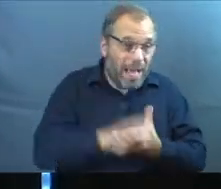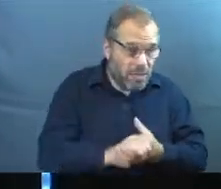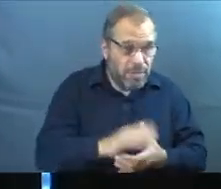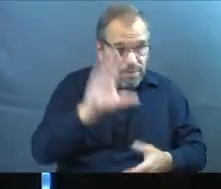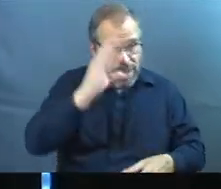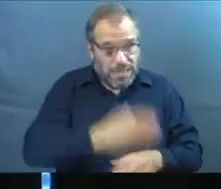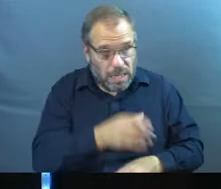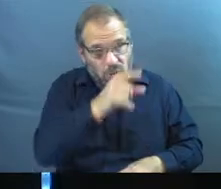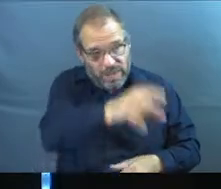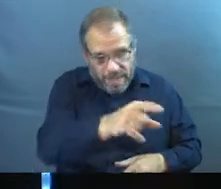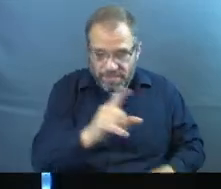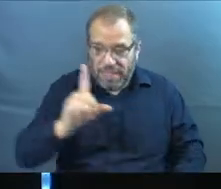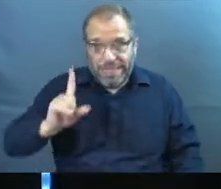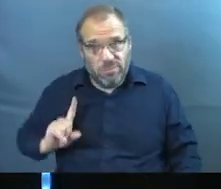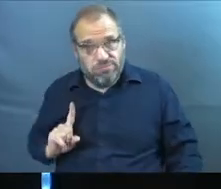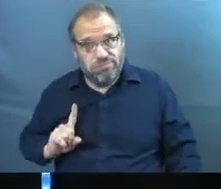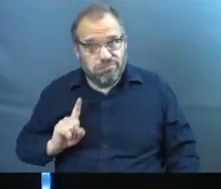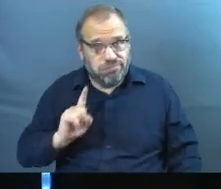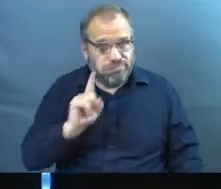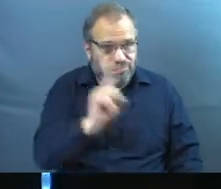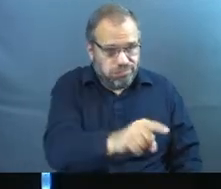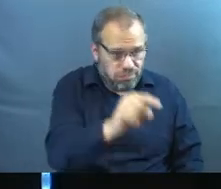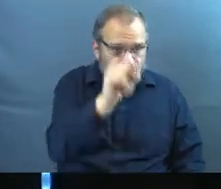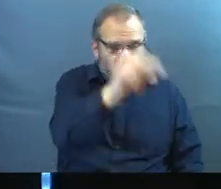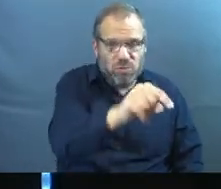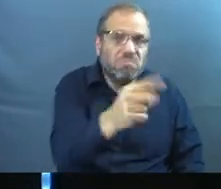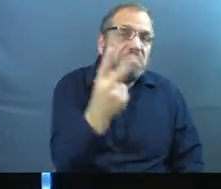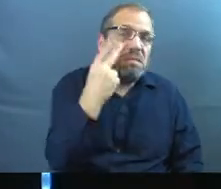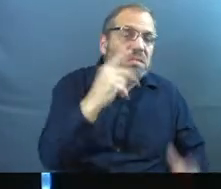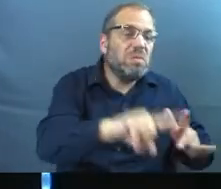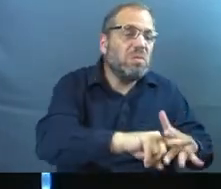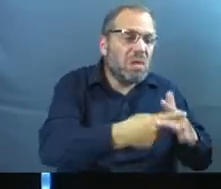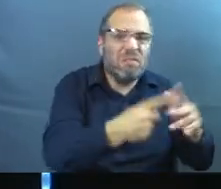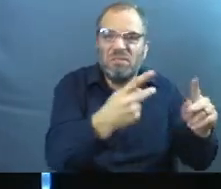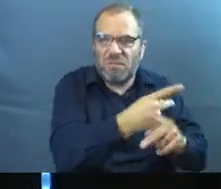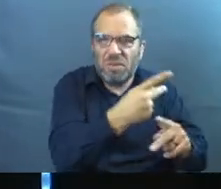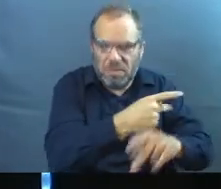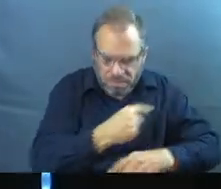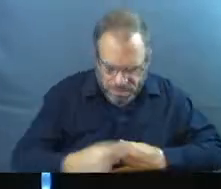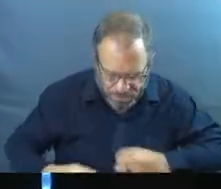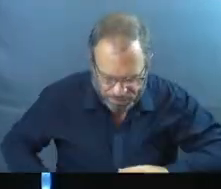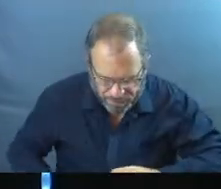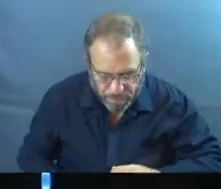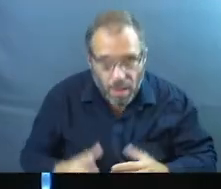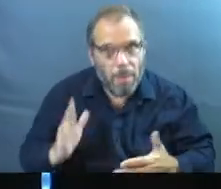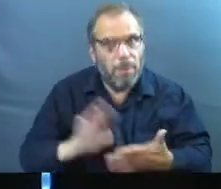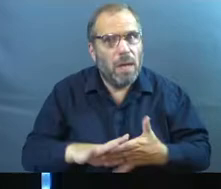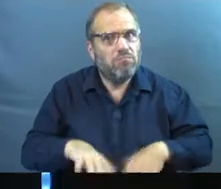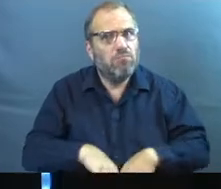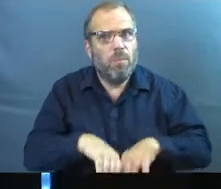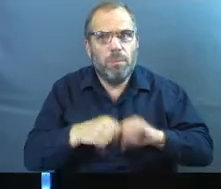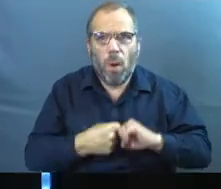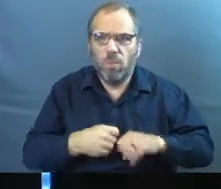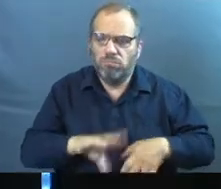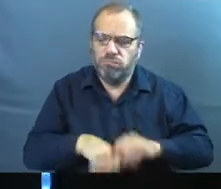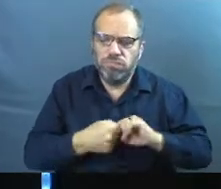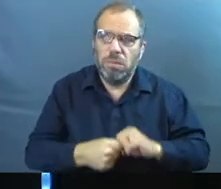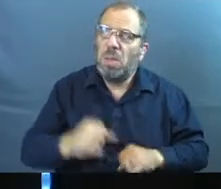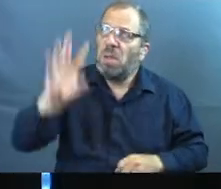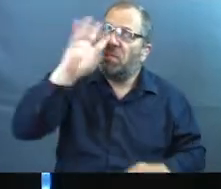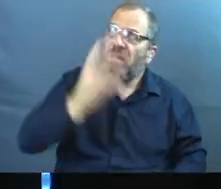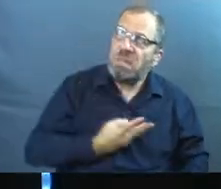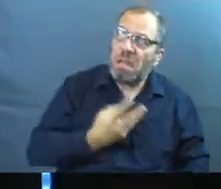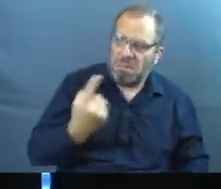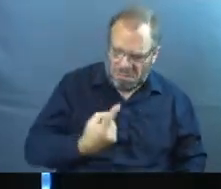and my sons passed away. And I'm going to go back to where I'm originally from. And I'm going to kind of start over, figure this out. But she's broken. And all along away, she's like, God has